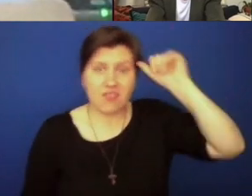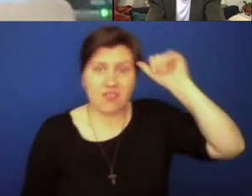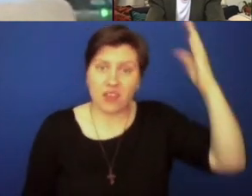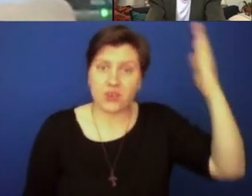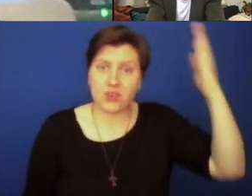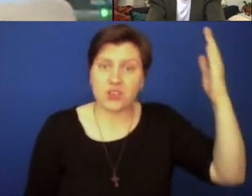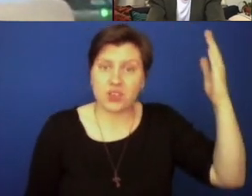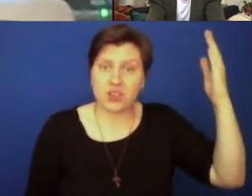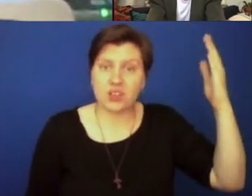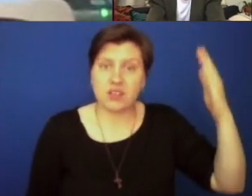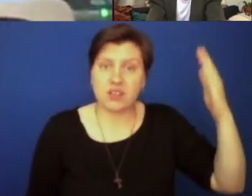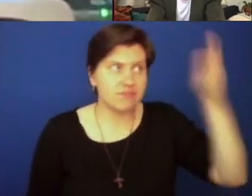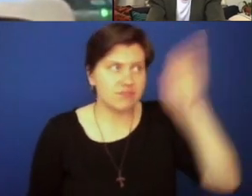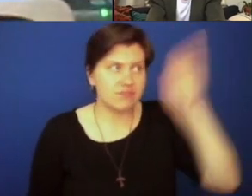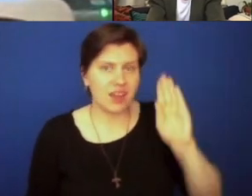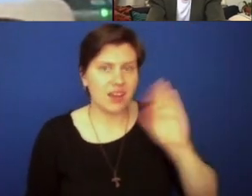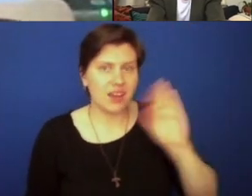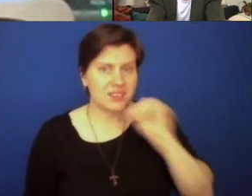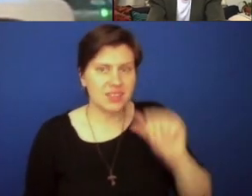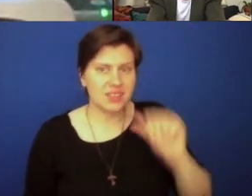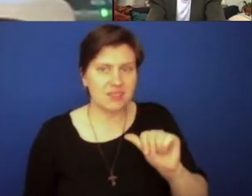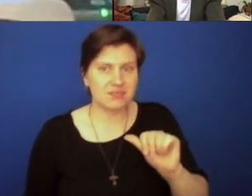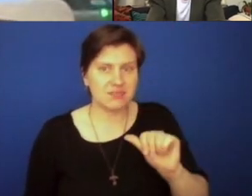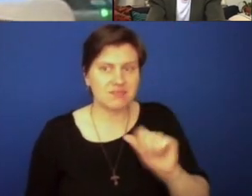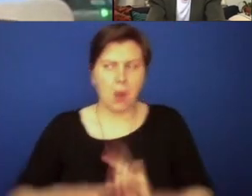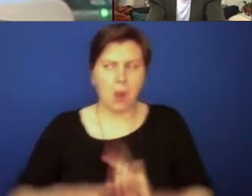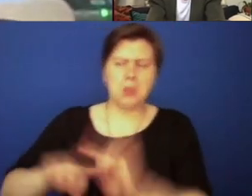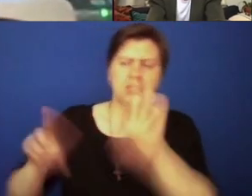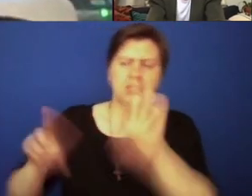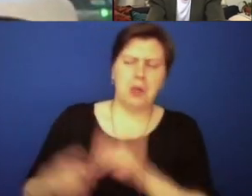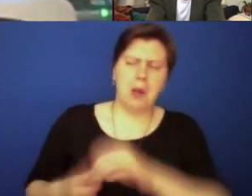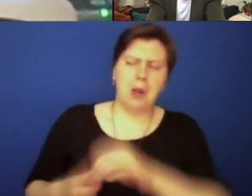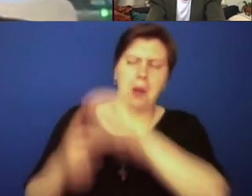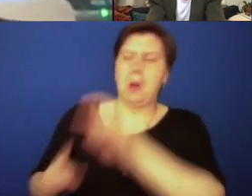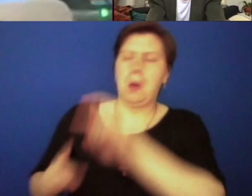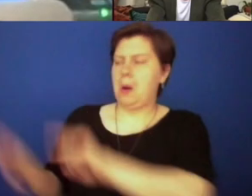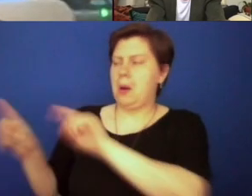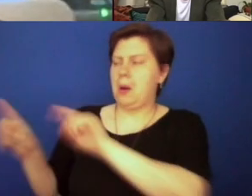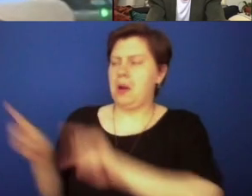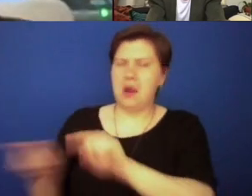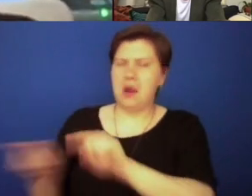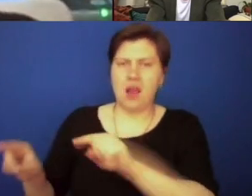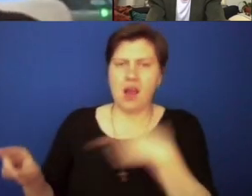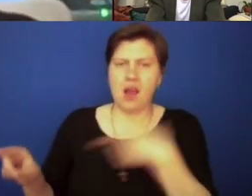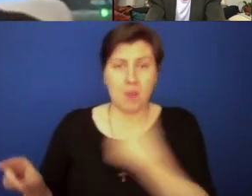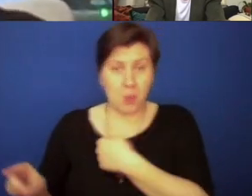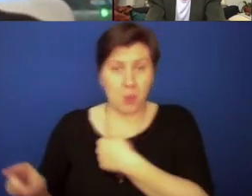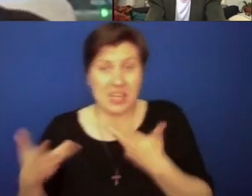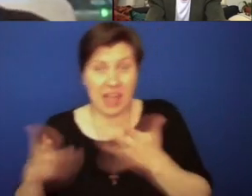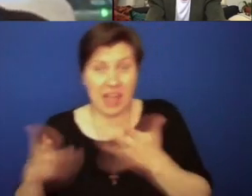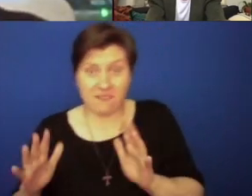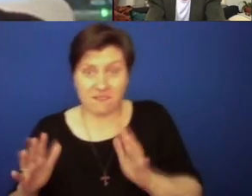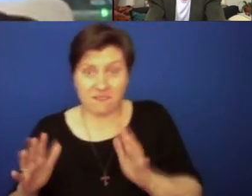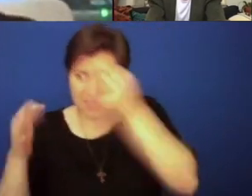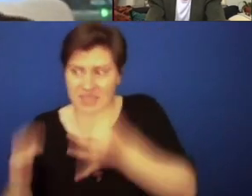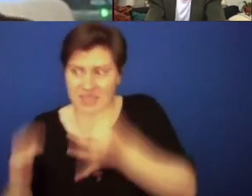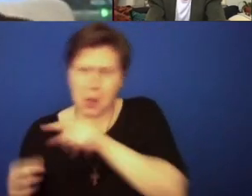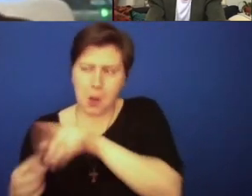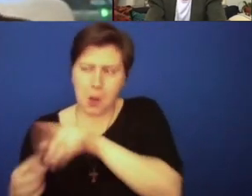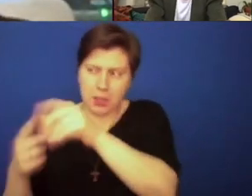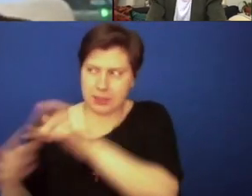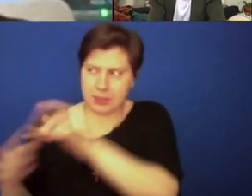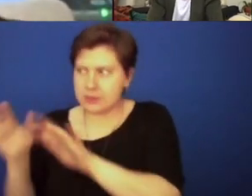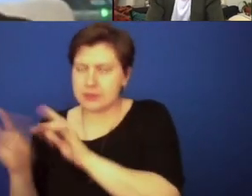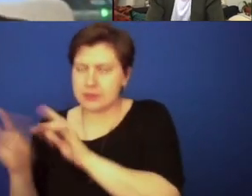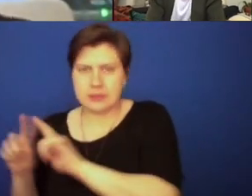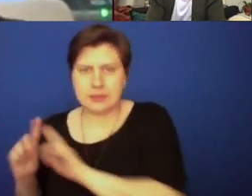father, you know, God hasn't, doesn't make any distinction among his children. But yet we have. And so,